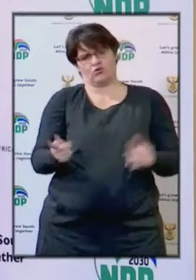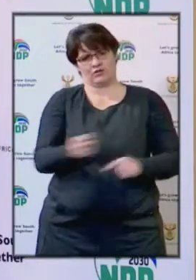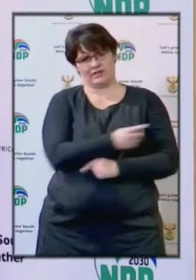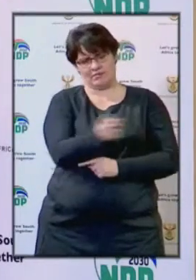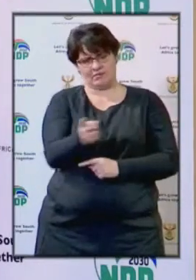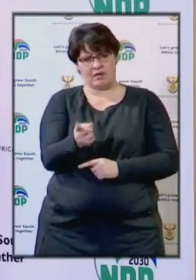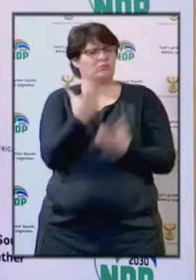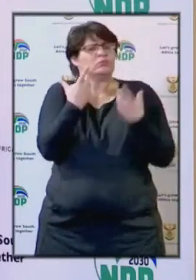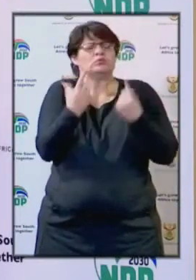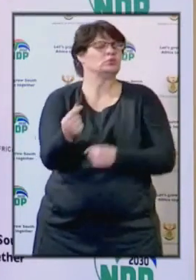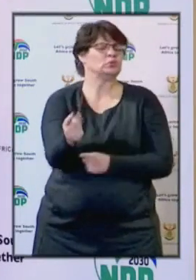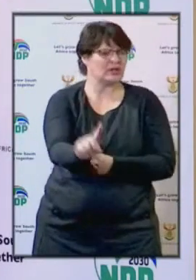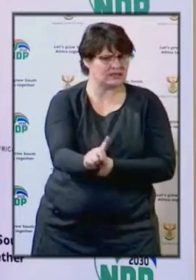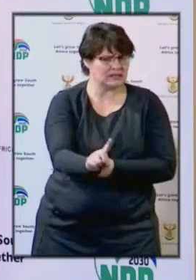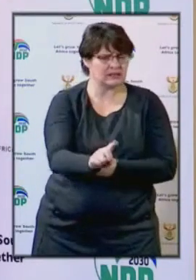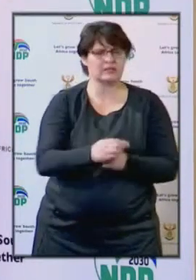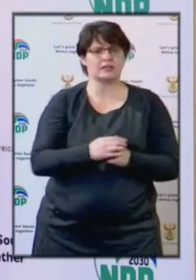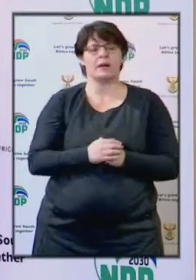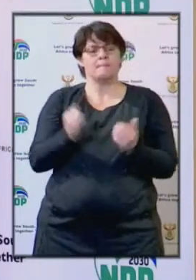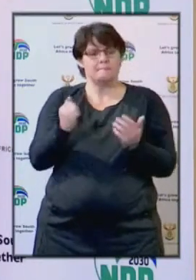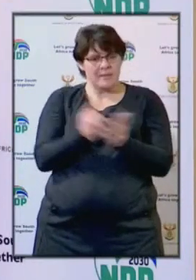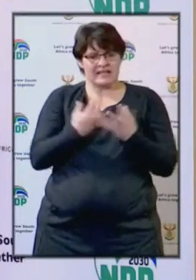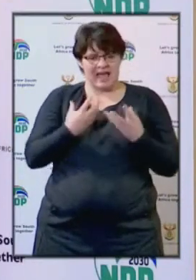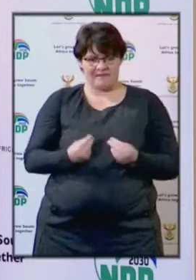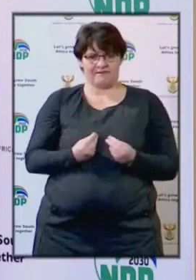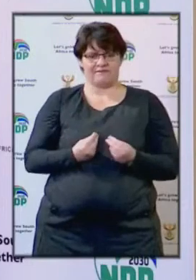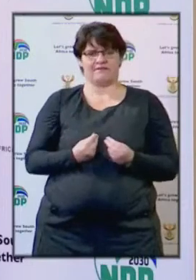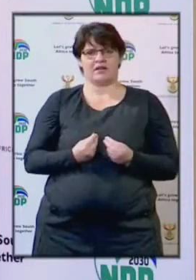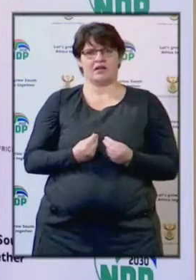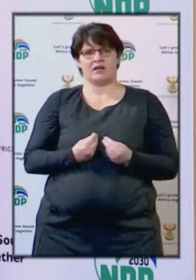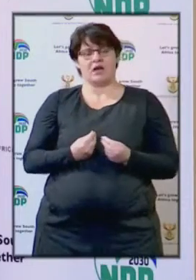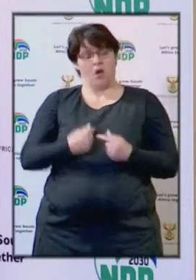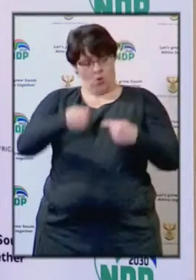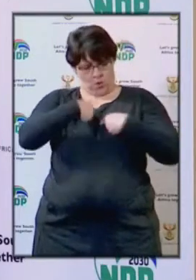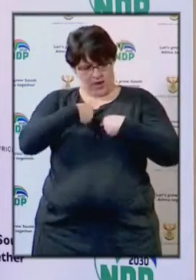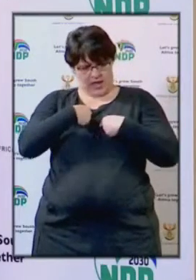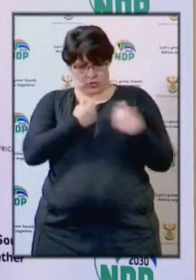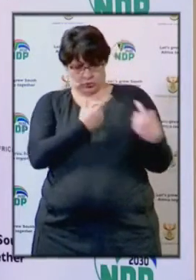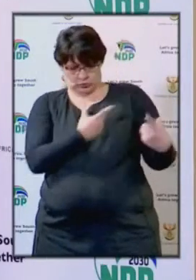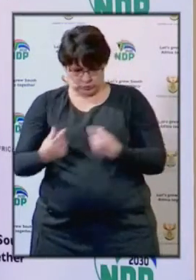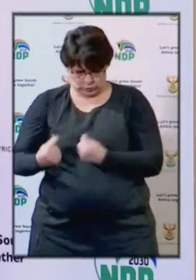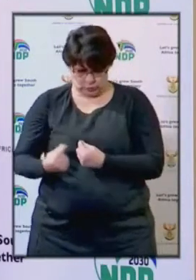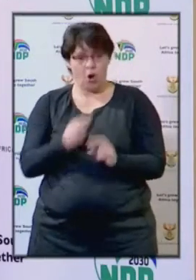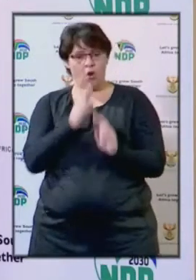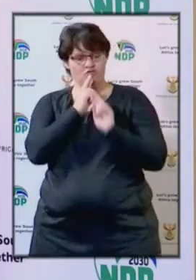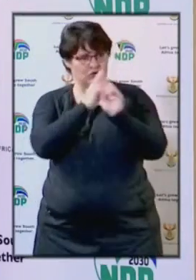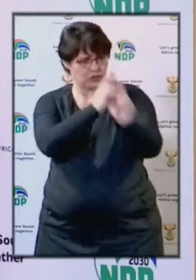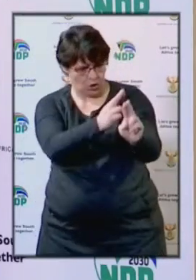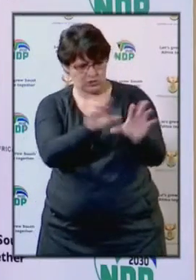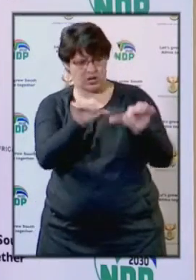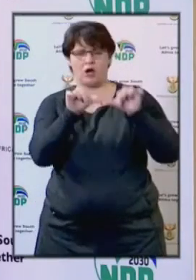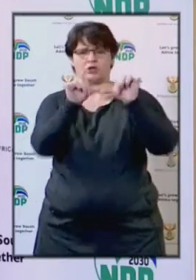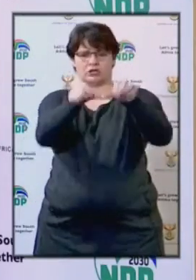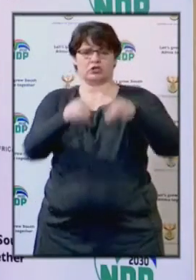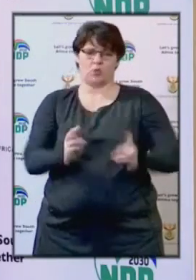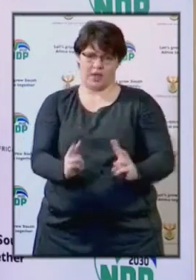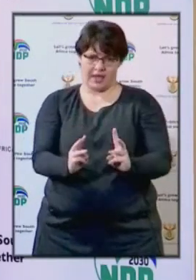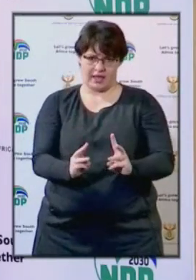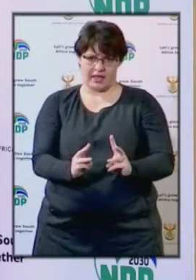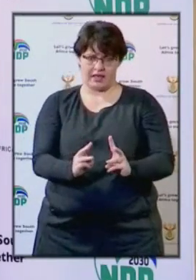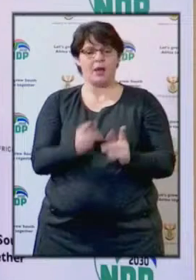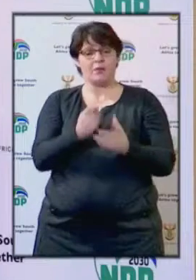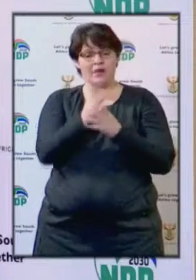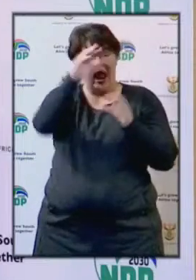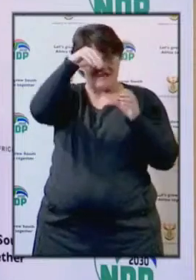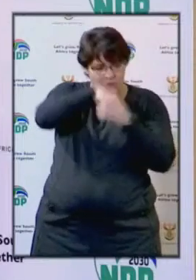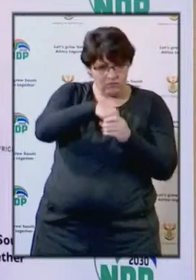engage in order to develop a response that is measured and consistent, proportionate to the public health